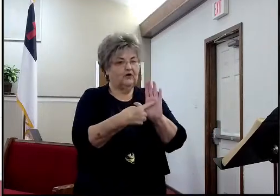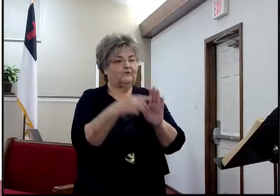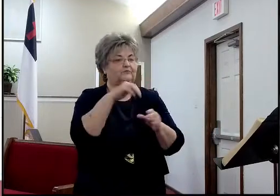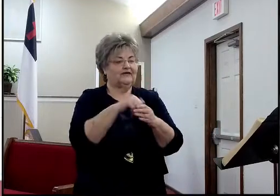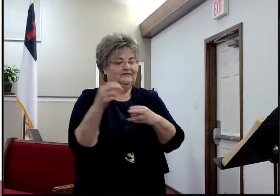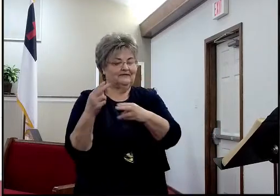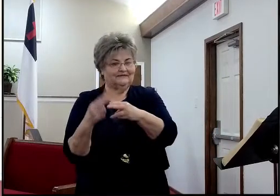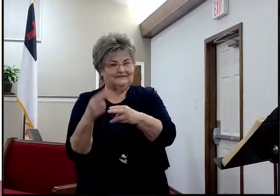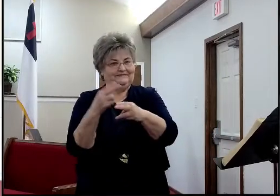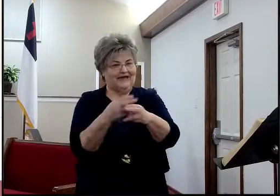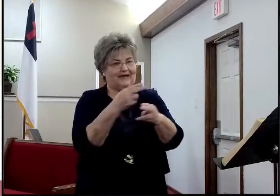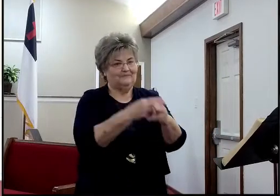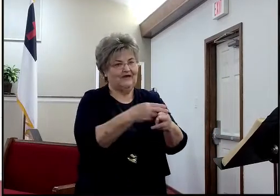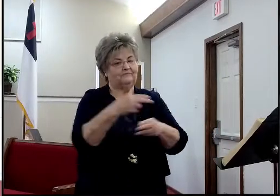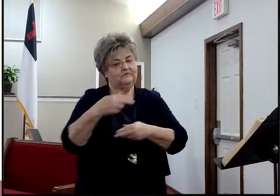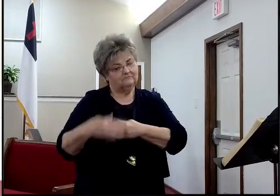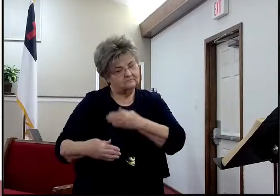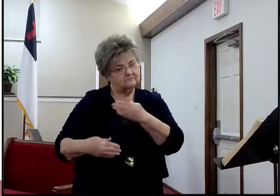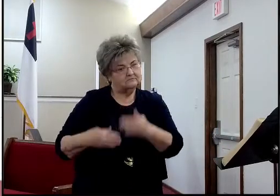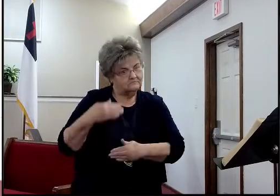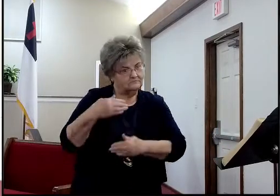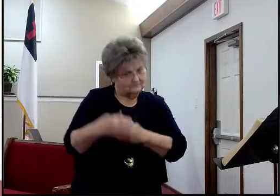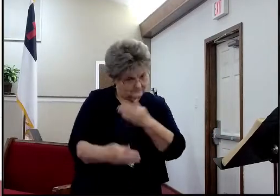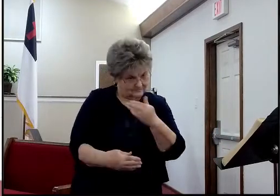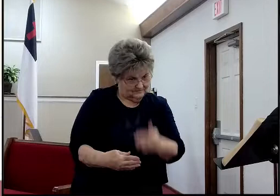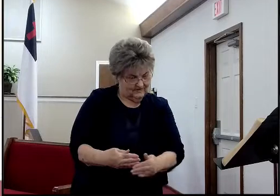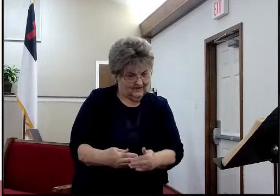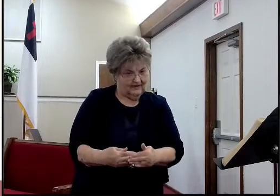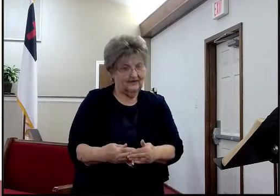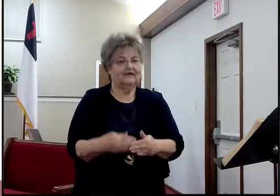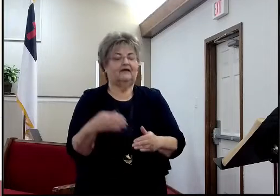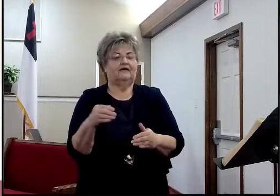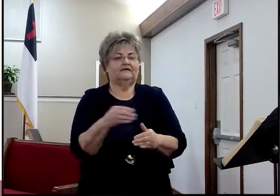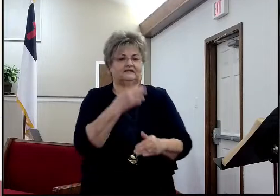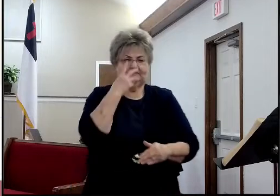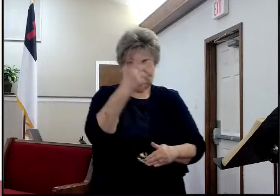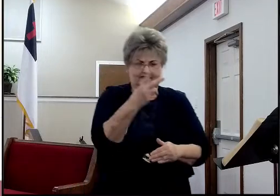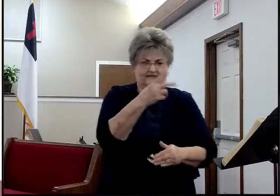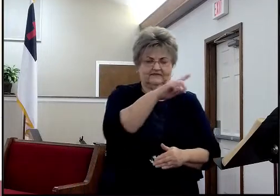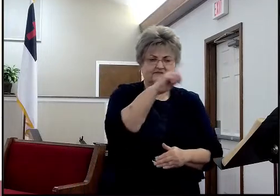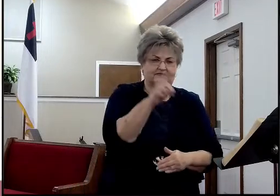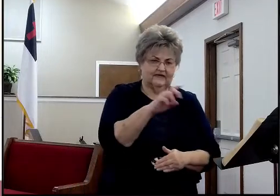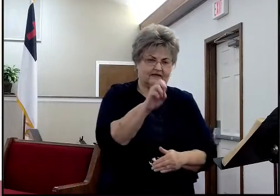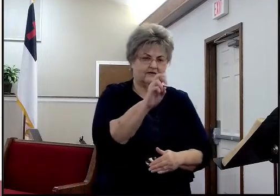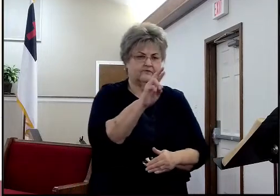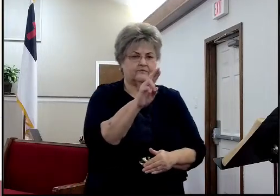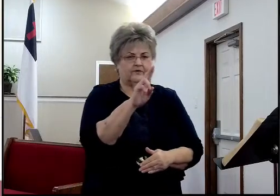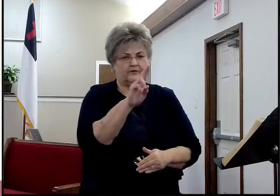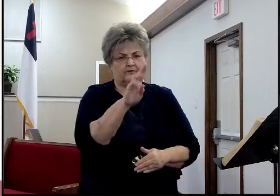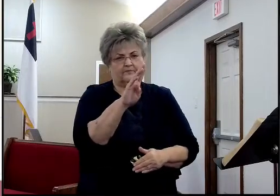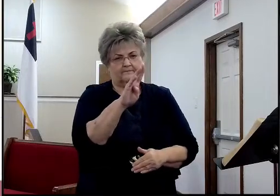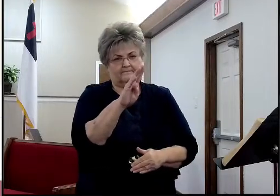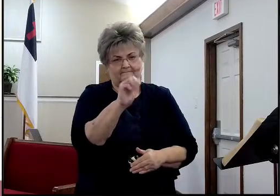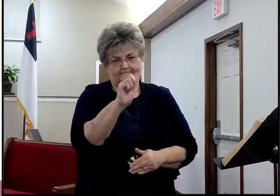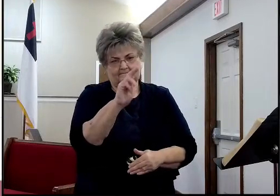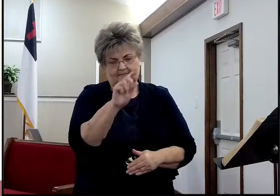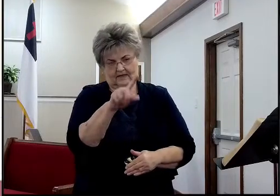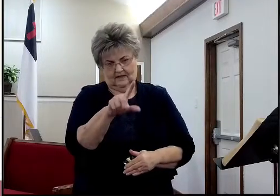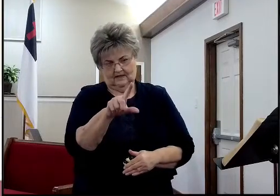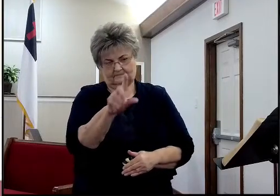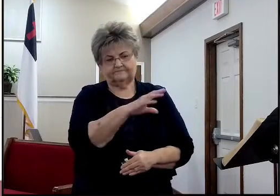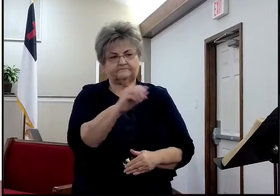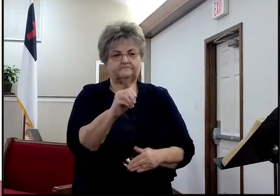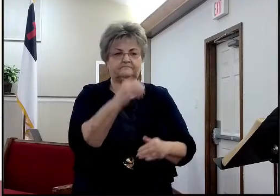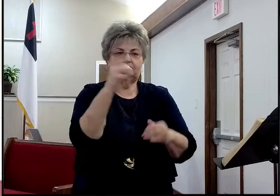we find, Zerubbabel mentioned, and we find, the elders of Judah. And we also find, Joshua,